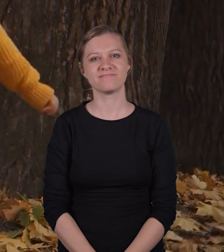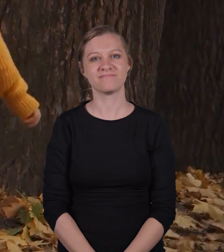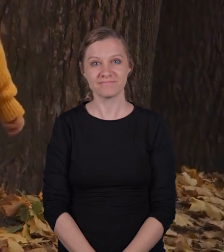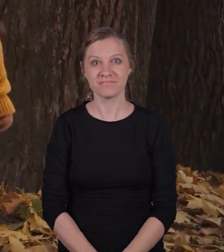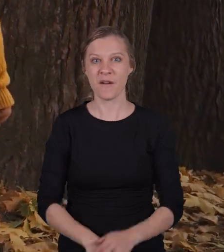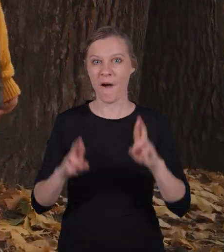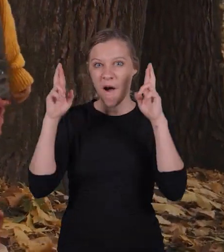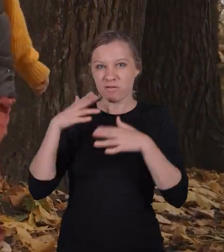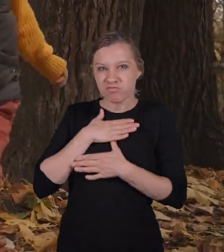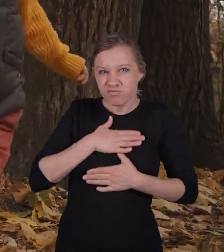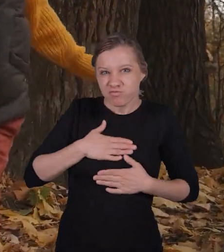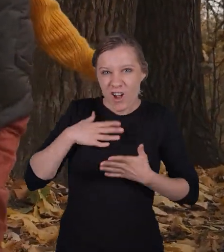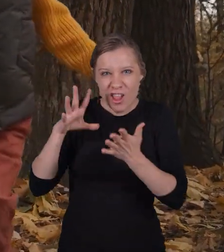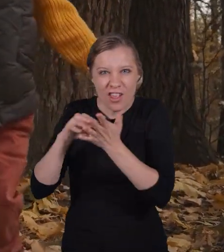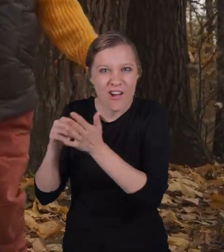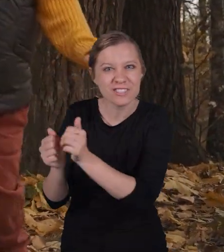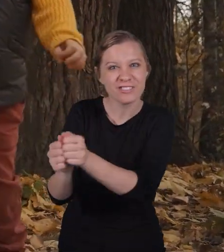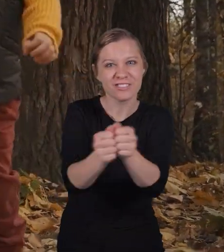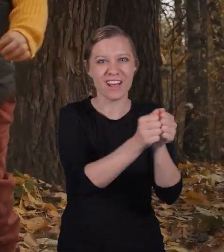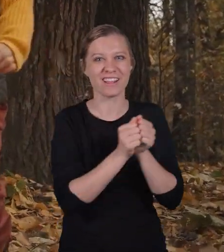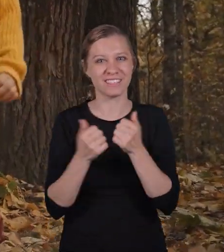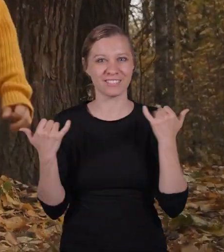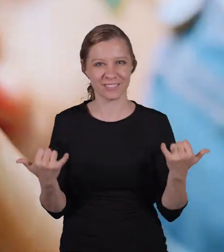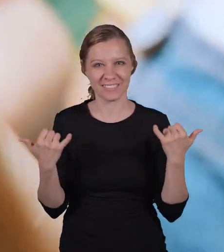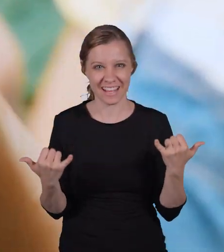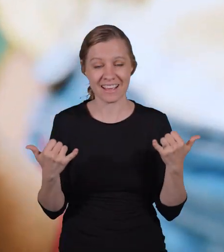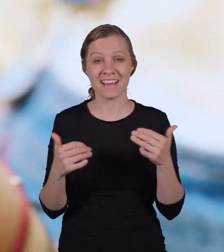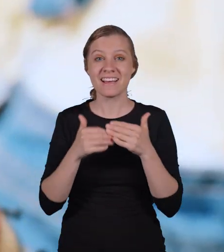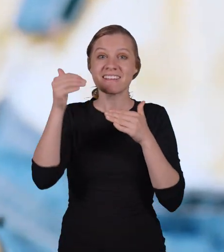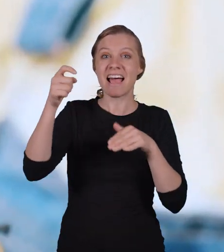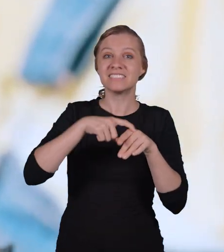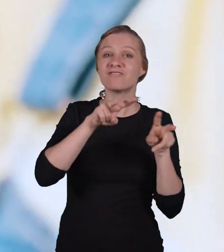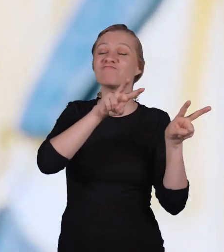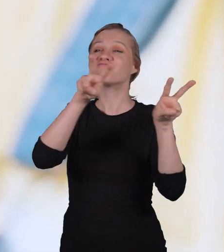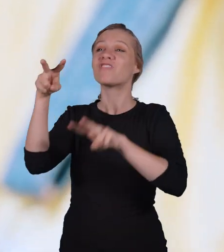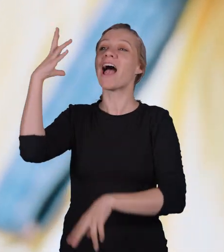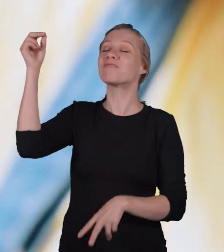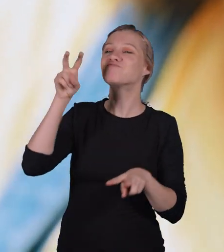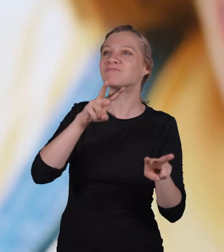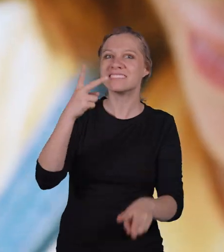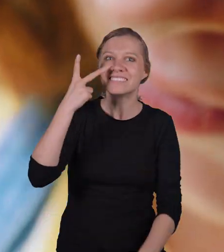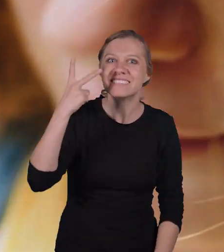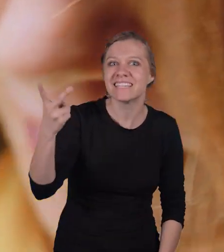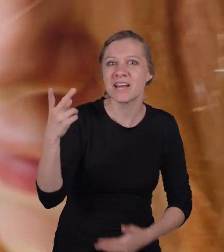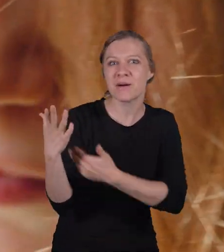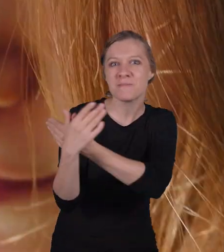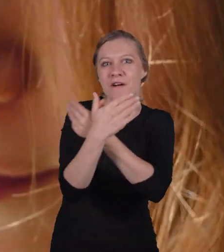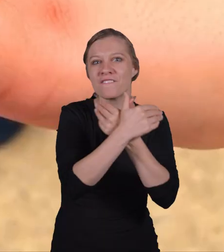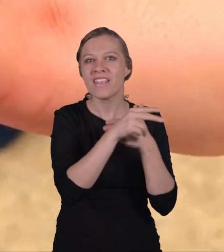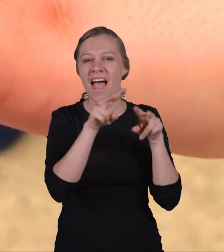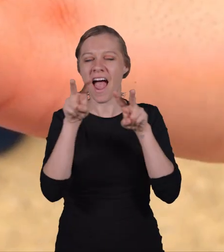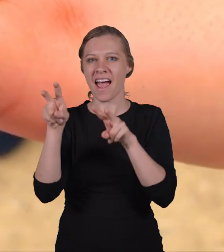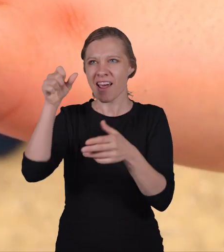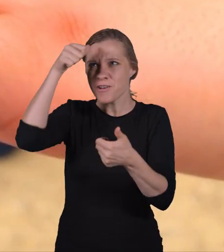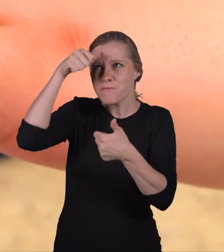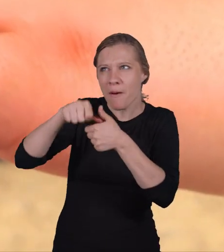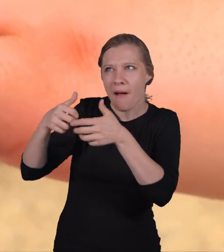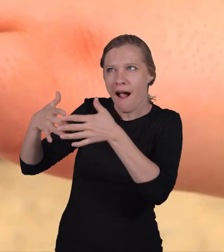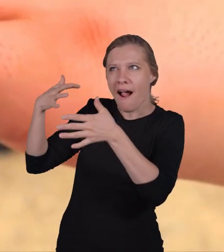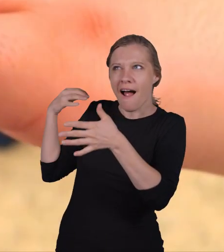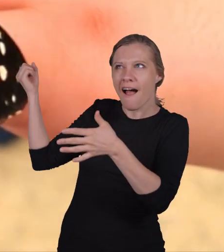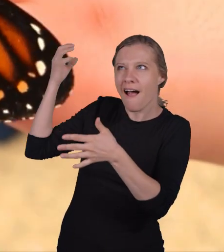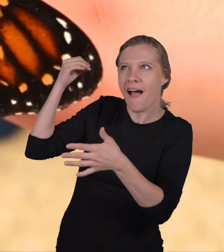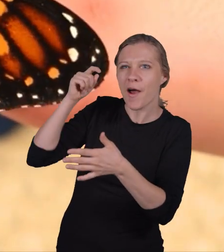We hope you have enjoyed learning with us today. The next time you are outside and see a butterfly, you can remember